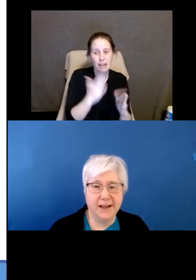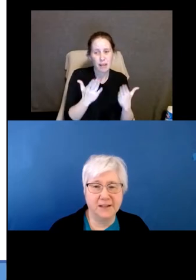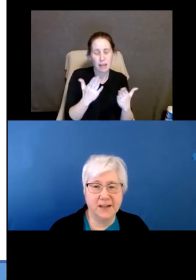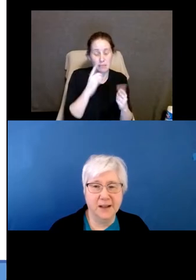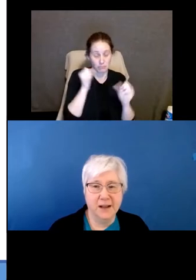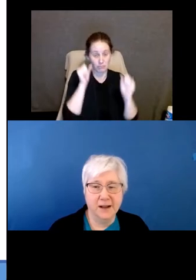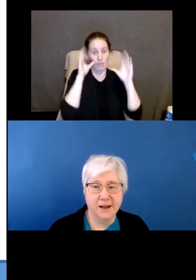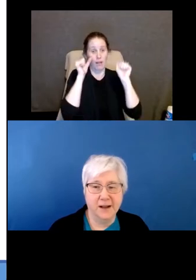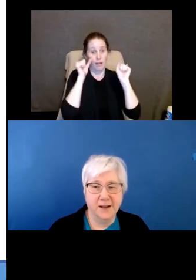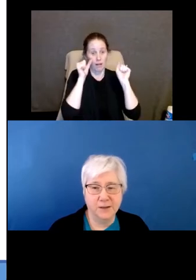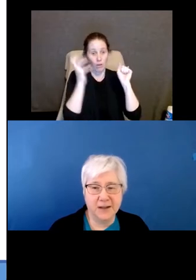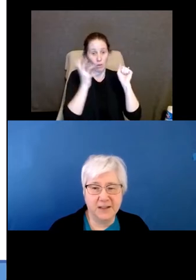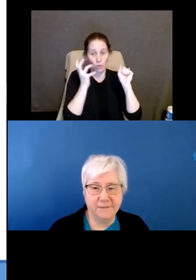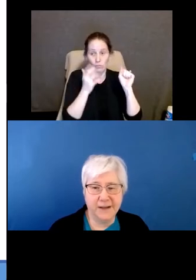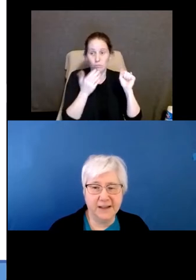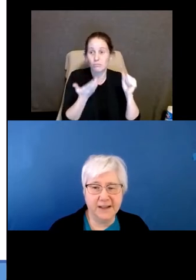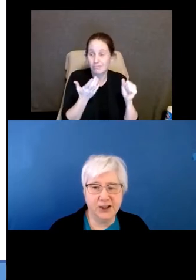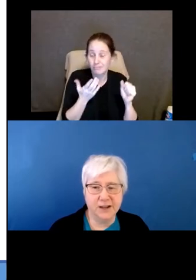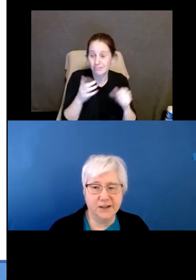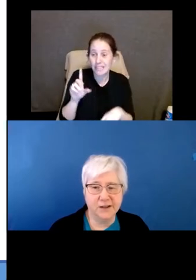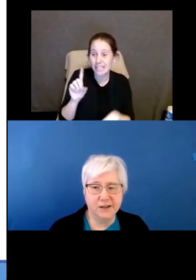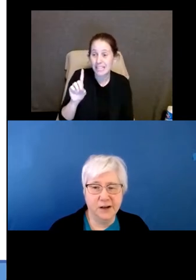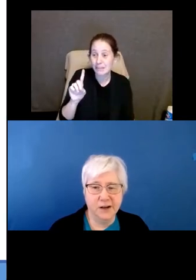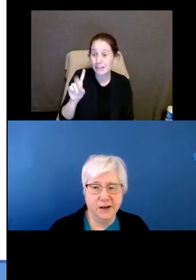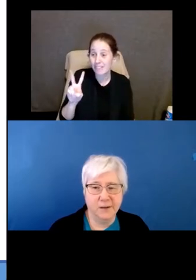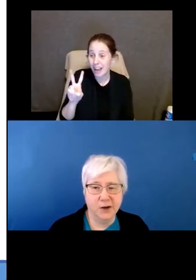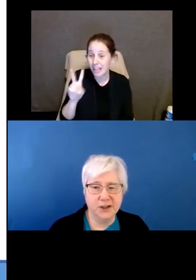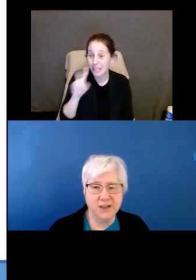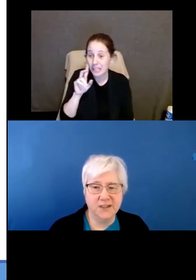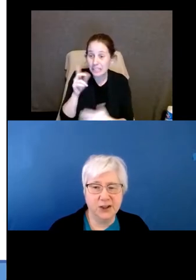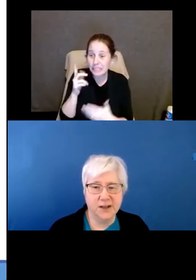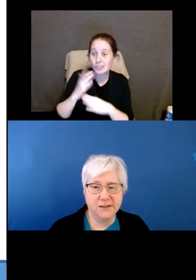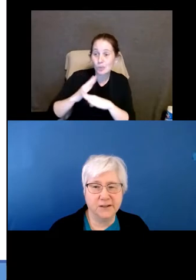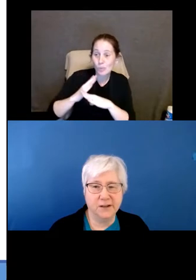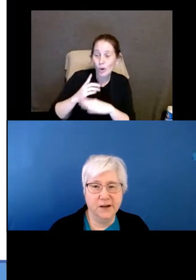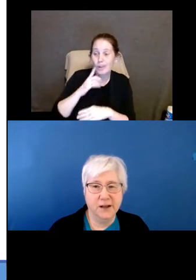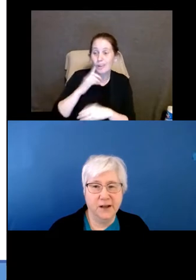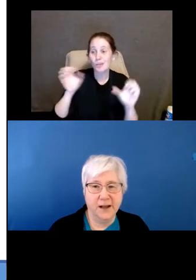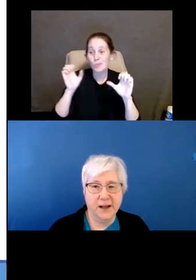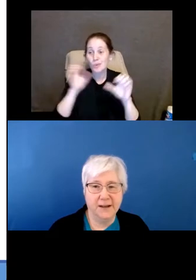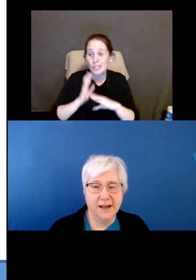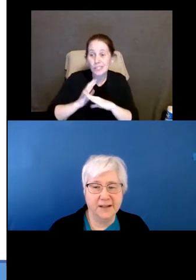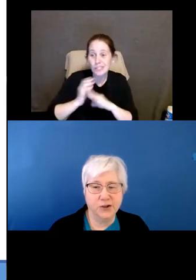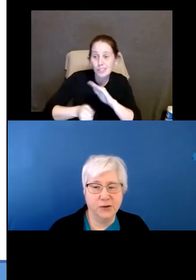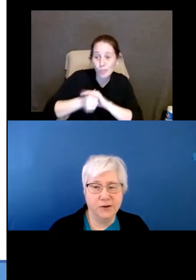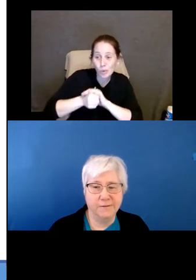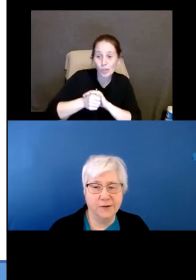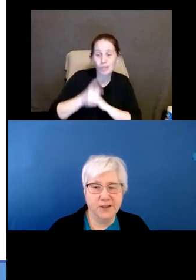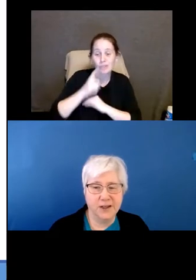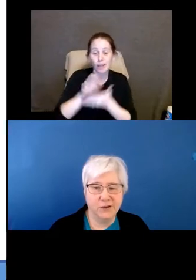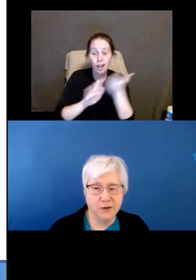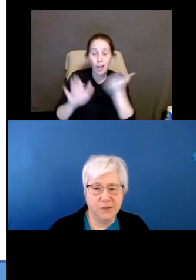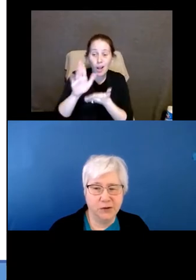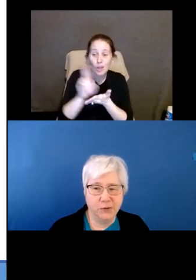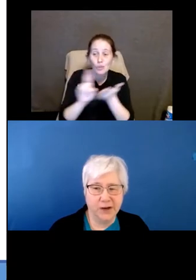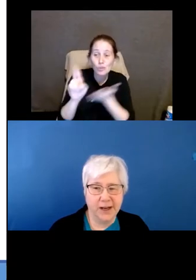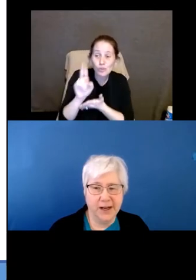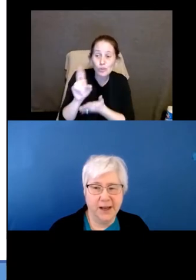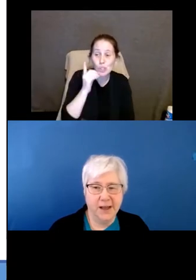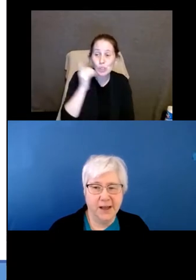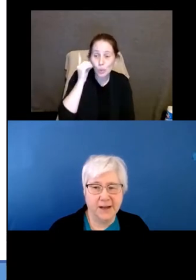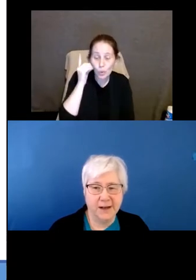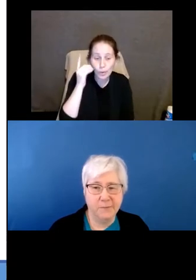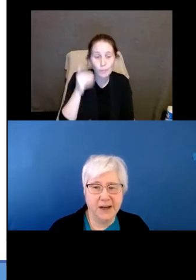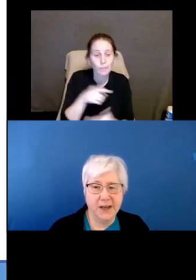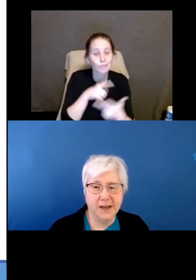surprised. Domestic violence shelter, emergency shelter, college or university dormitory,